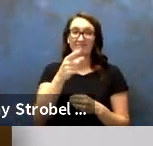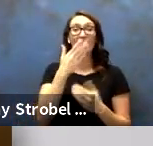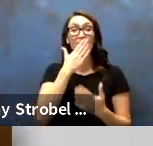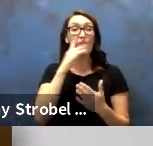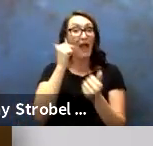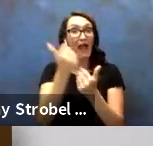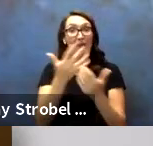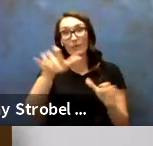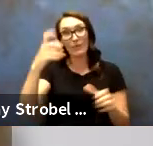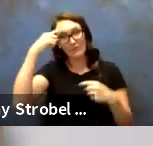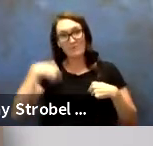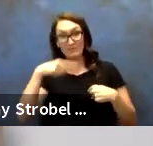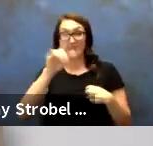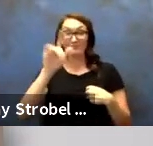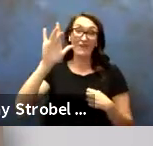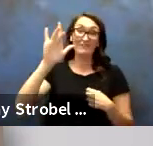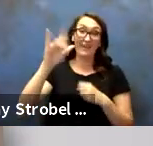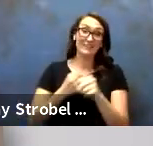me.